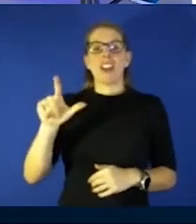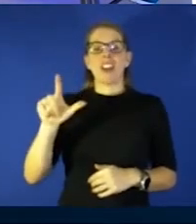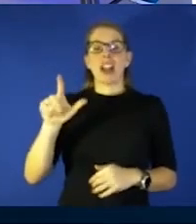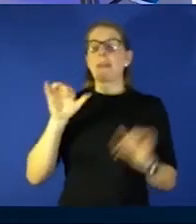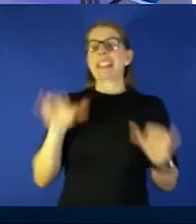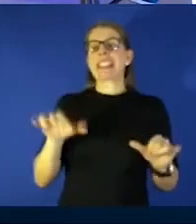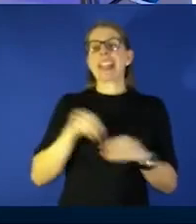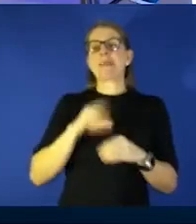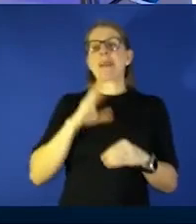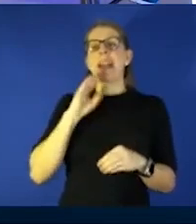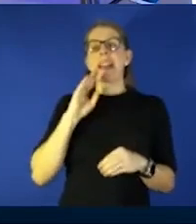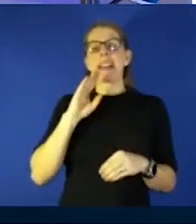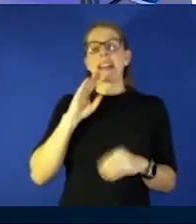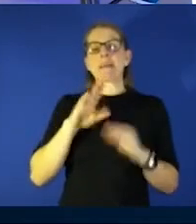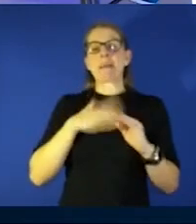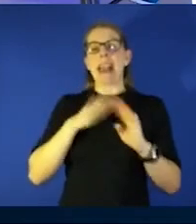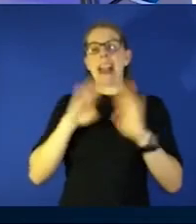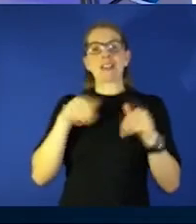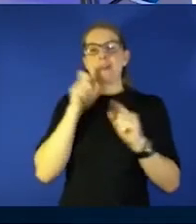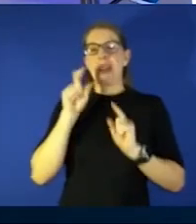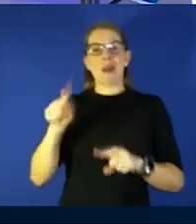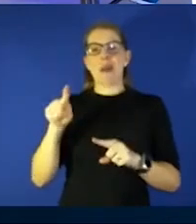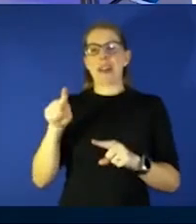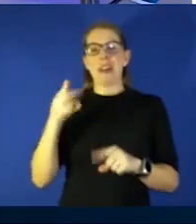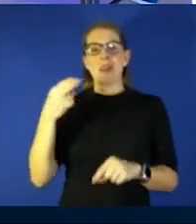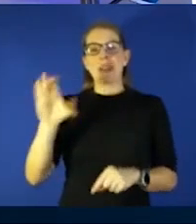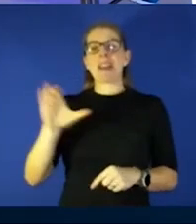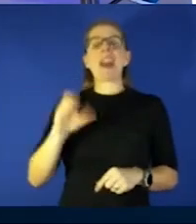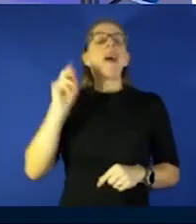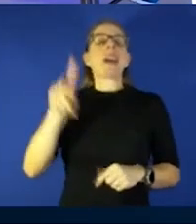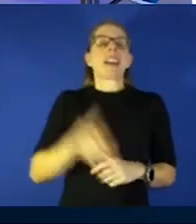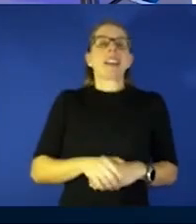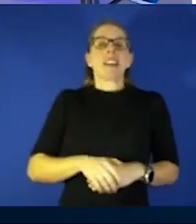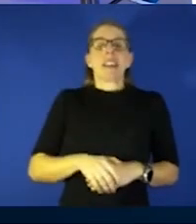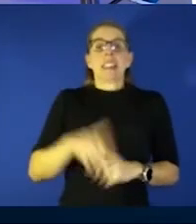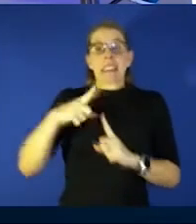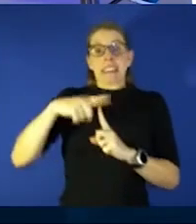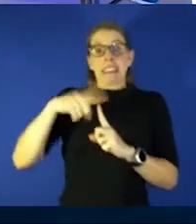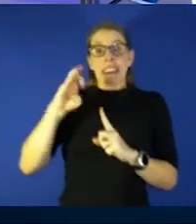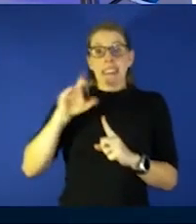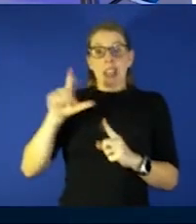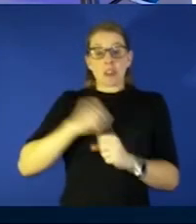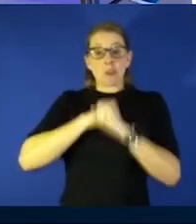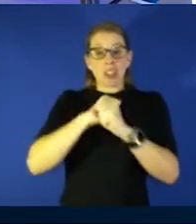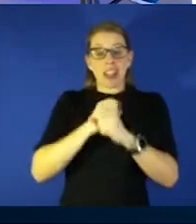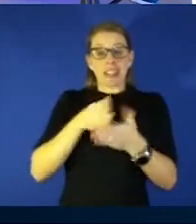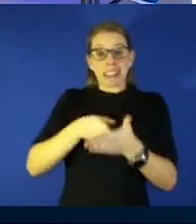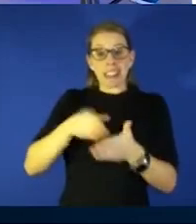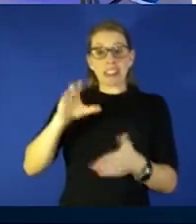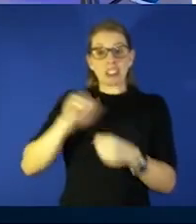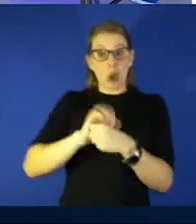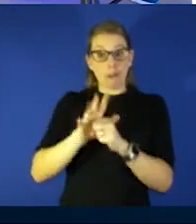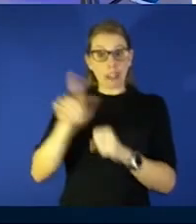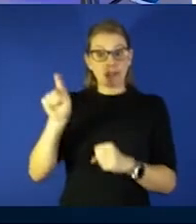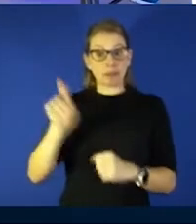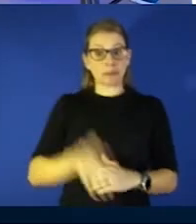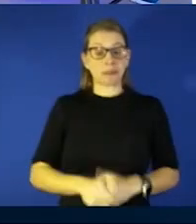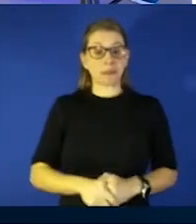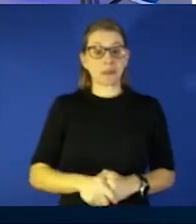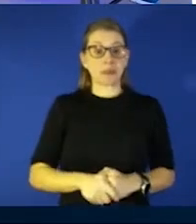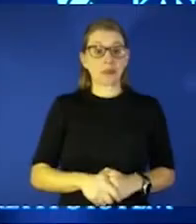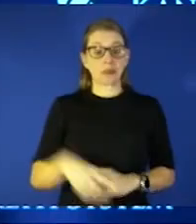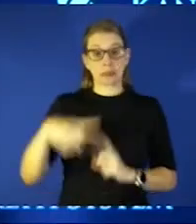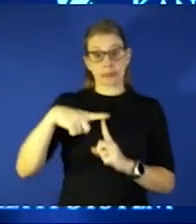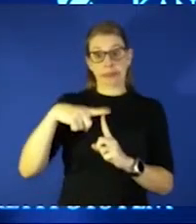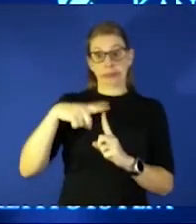okay i know that okay so do t cells protect against covet well t cells protect